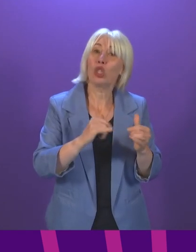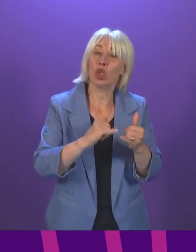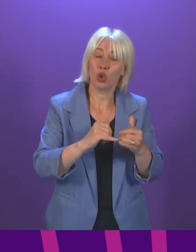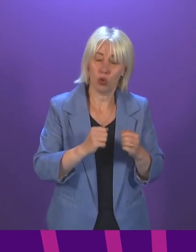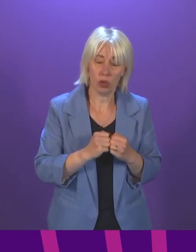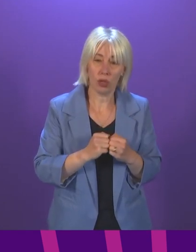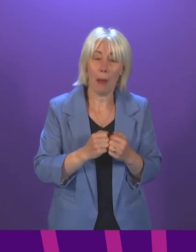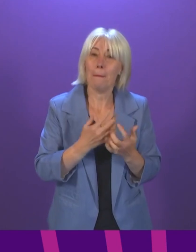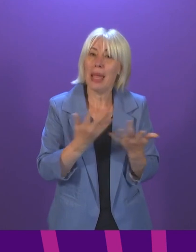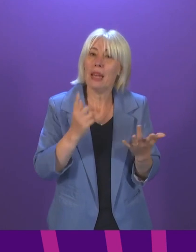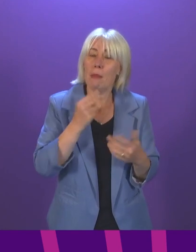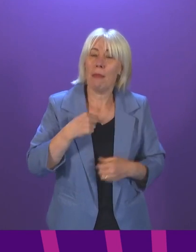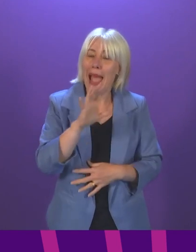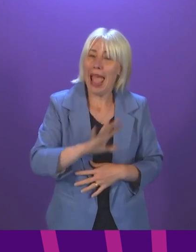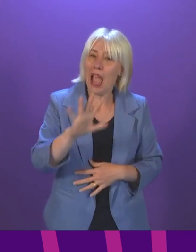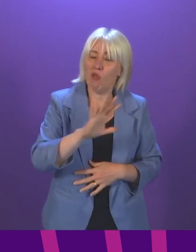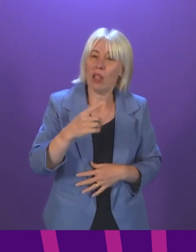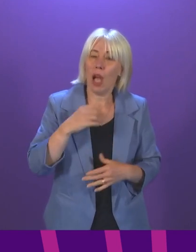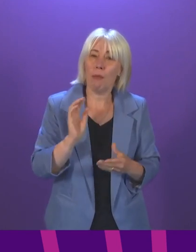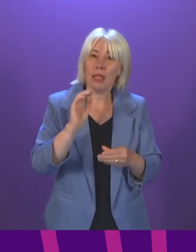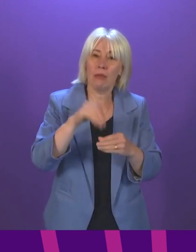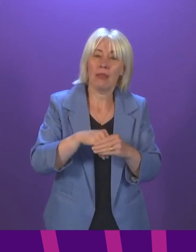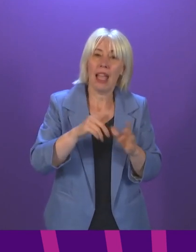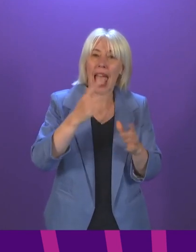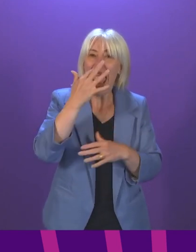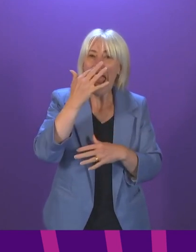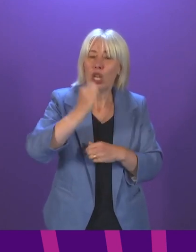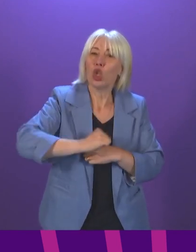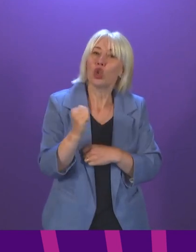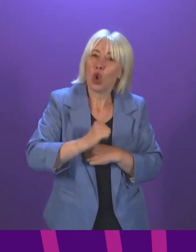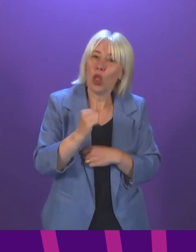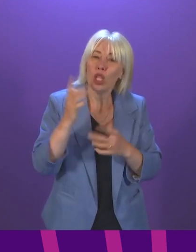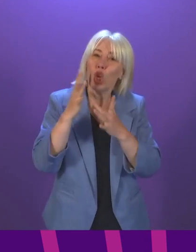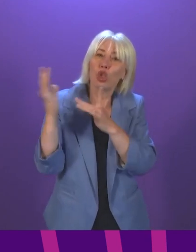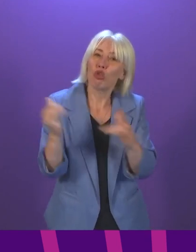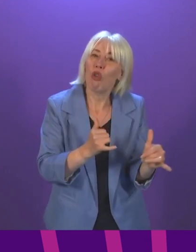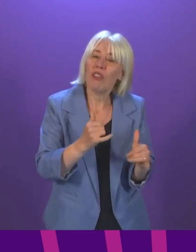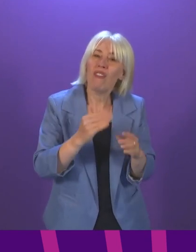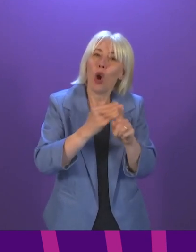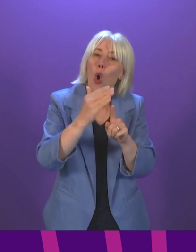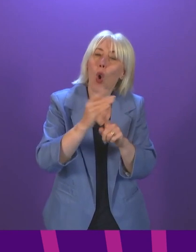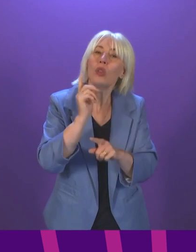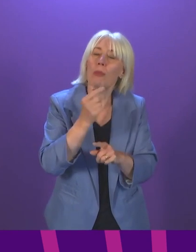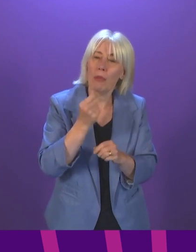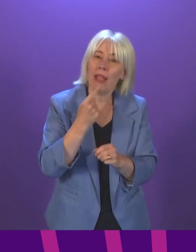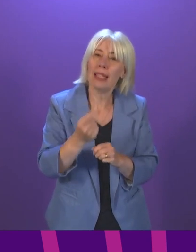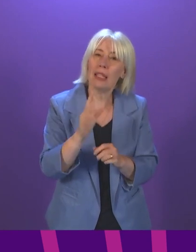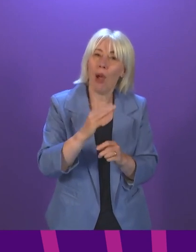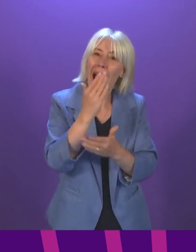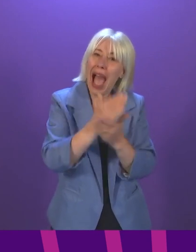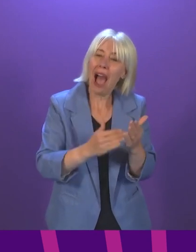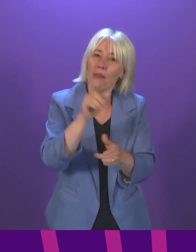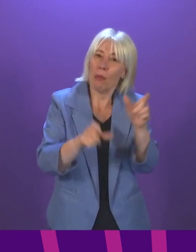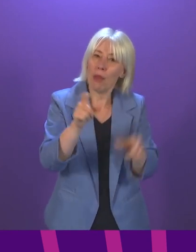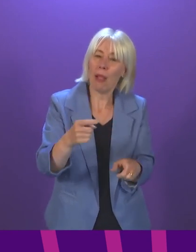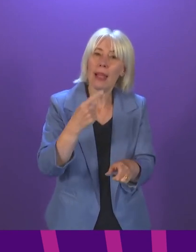many across my region have participated in Age Scotland's big survey for older people, which revealed more than half reporting that the